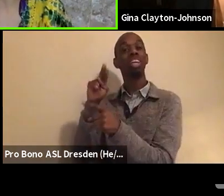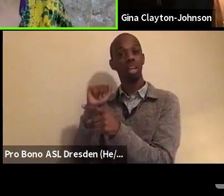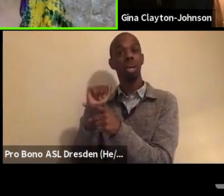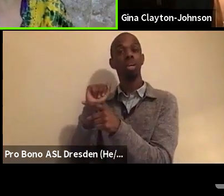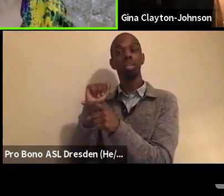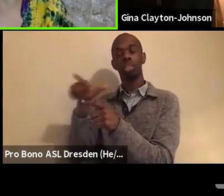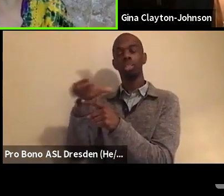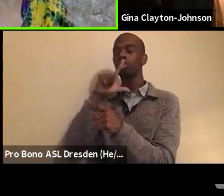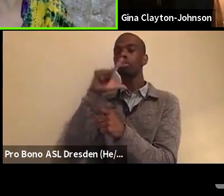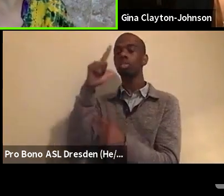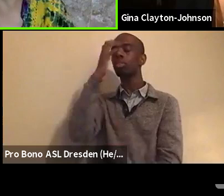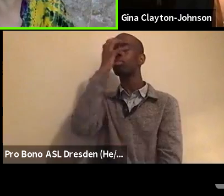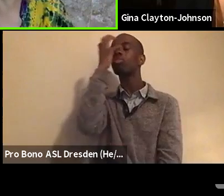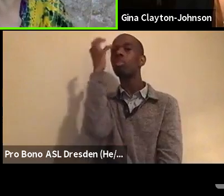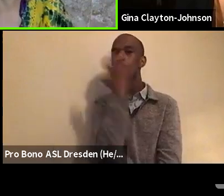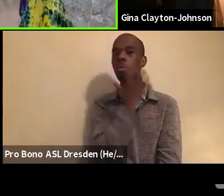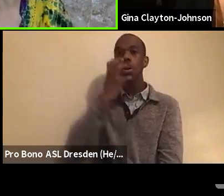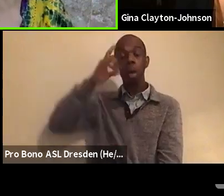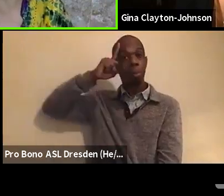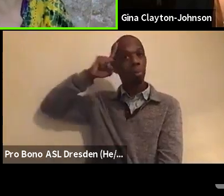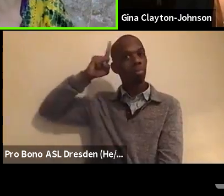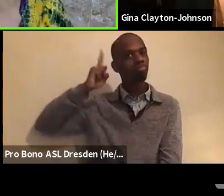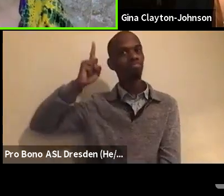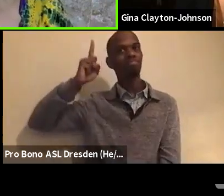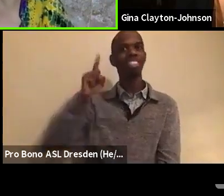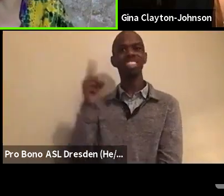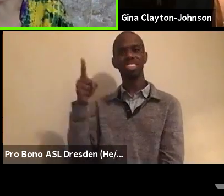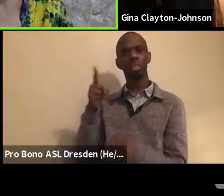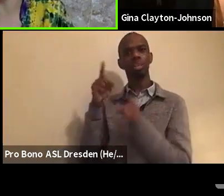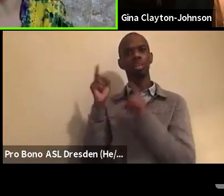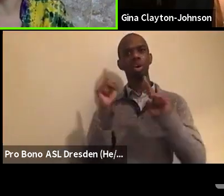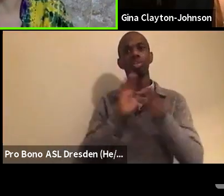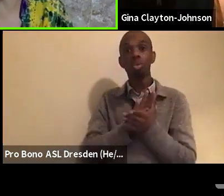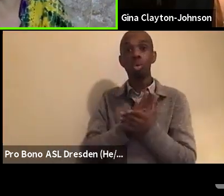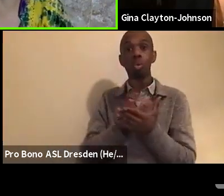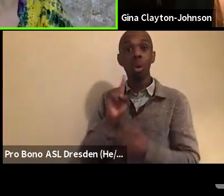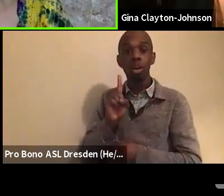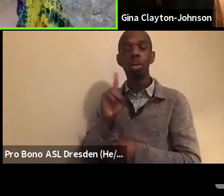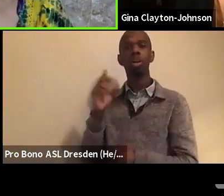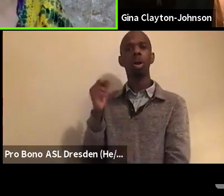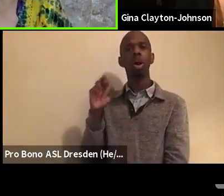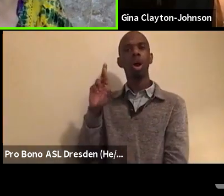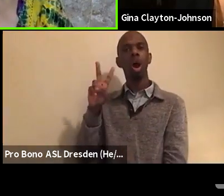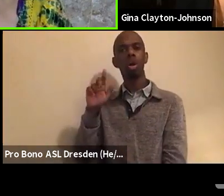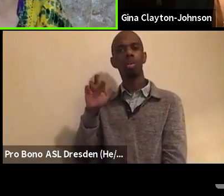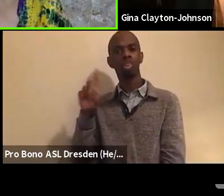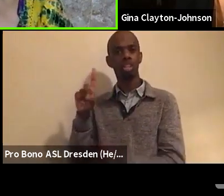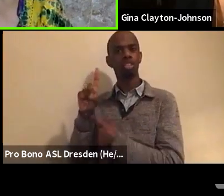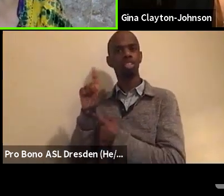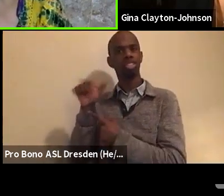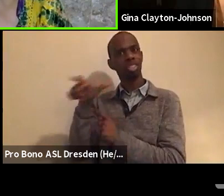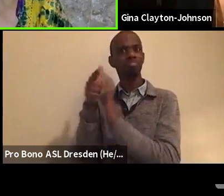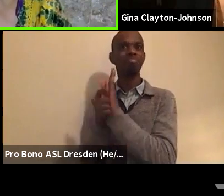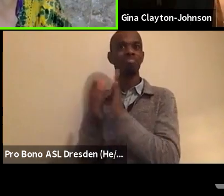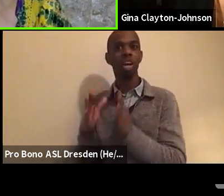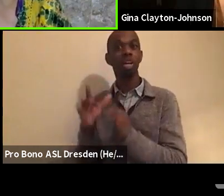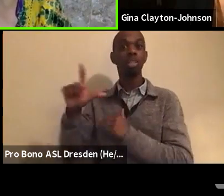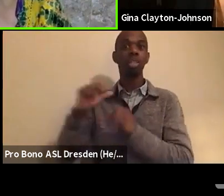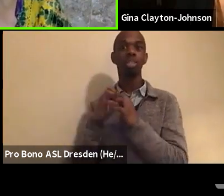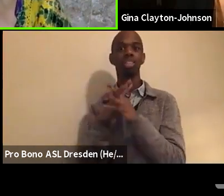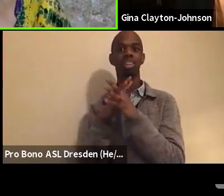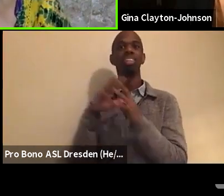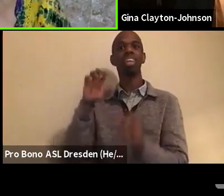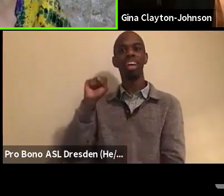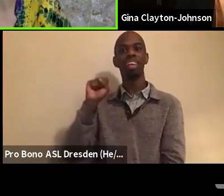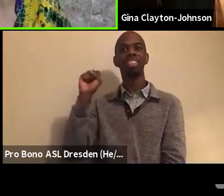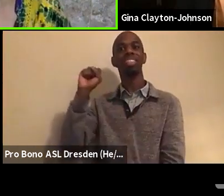She is a Harvard trained attorney who founded SE Justice Group.